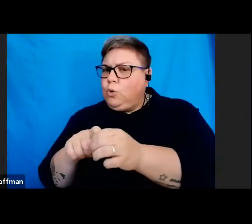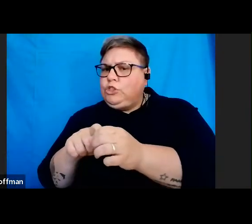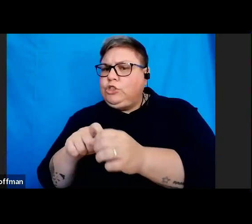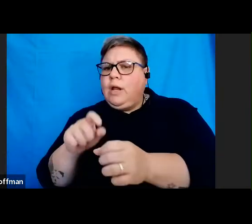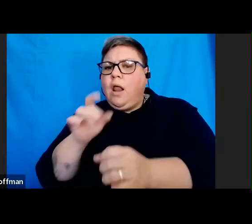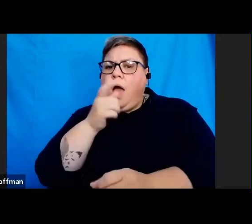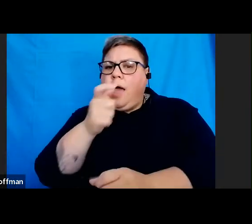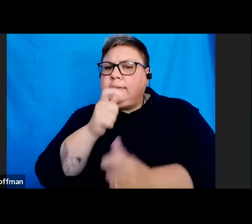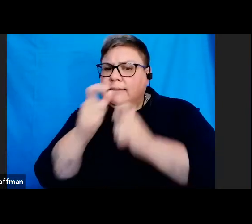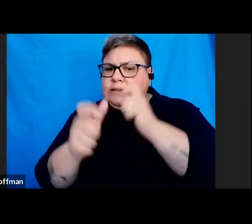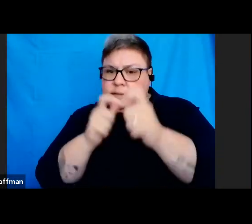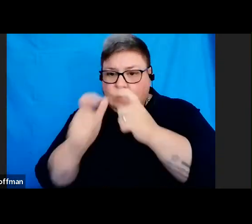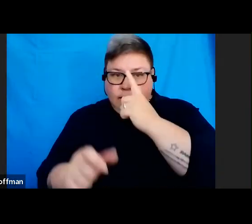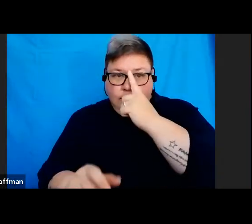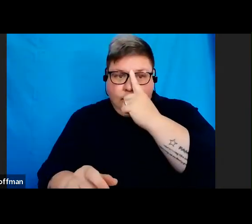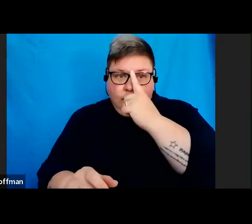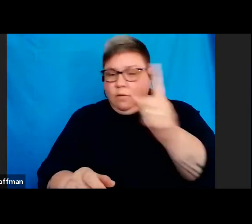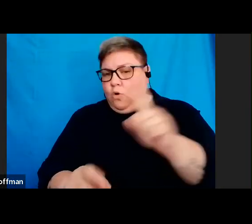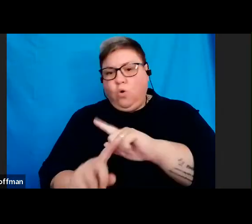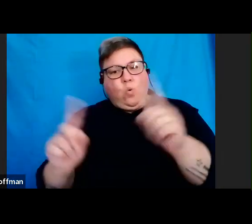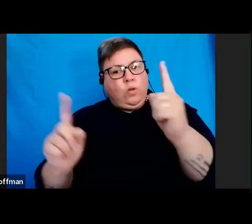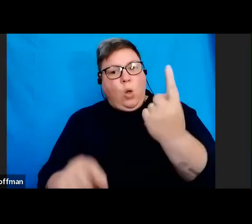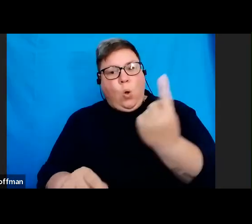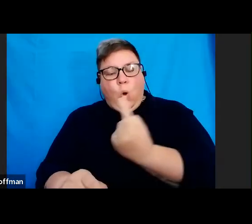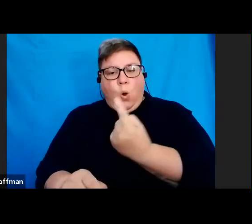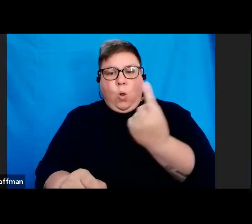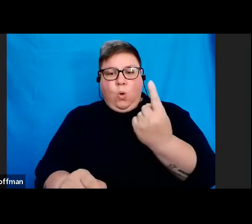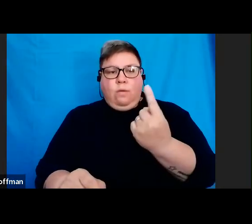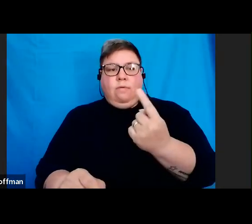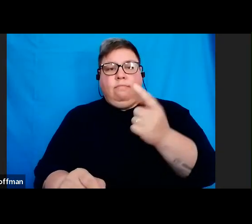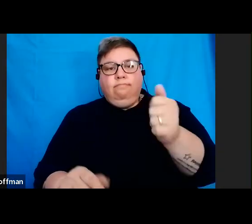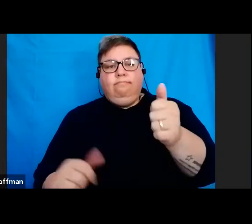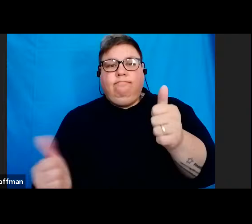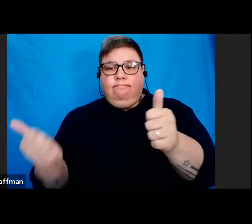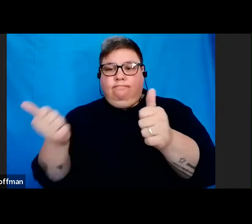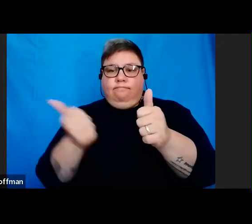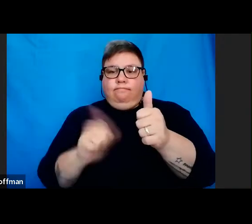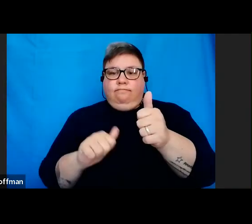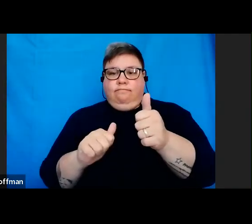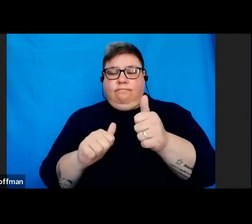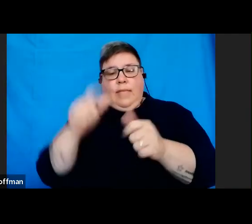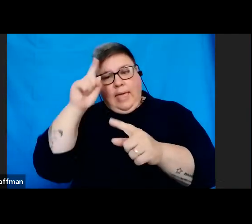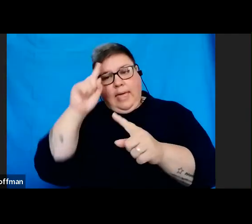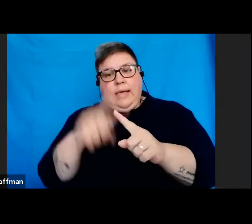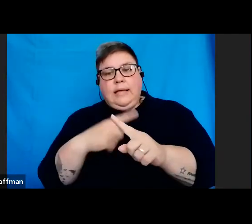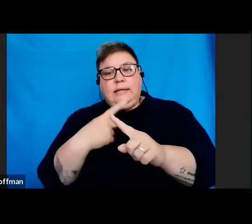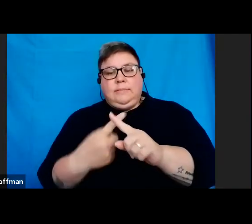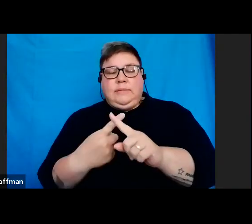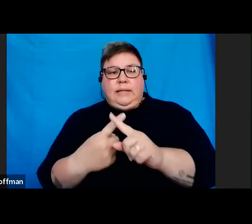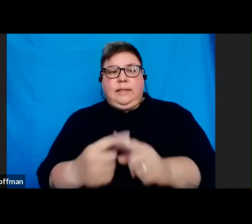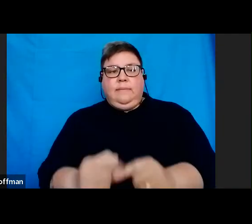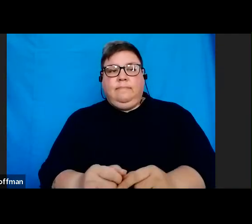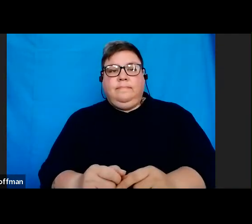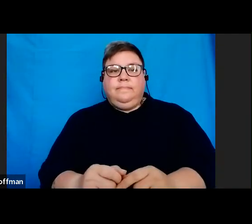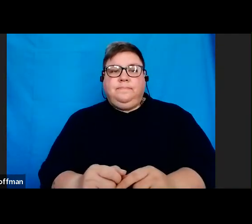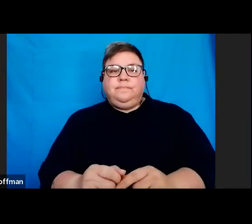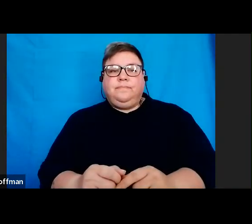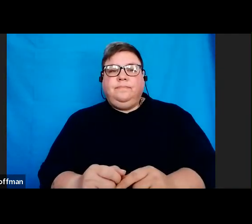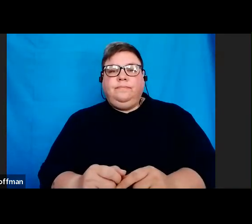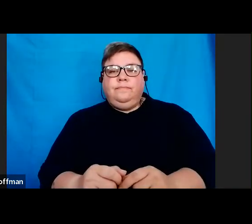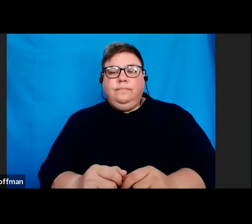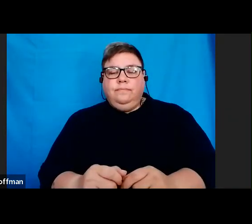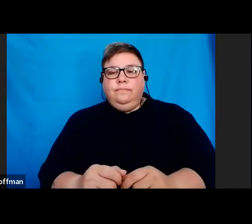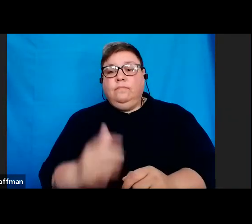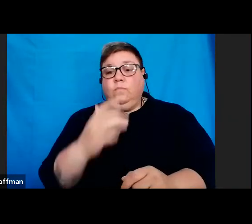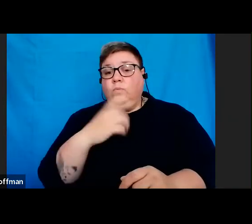but I am not here alone. I am accompanied by a panel of experts and please allow me the opportunity to